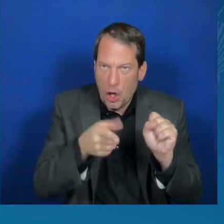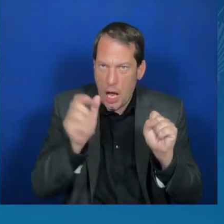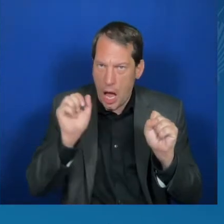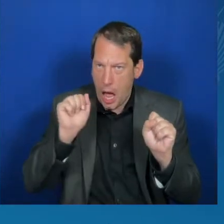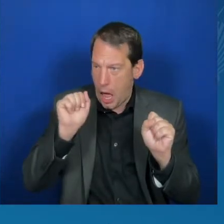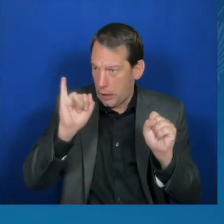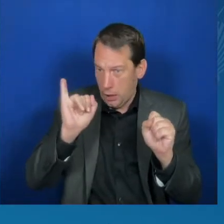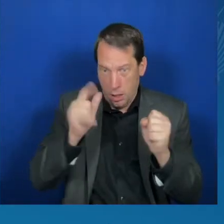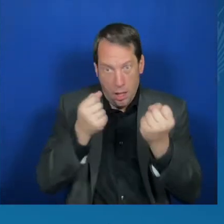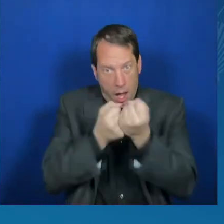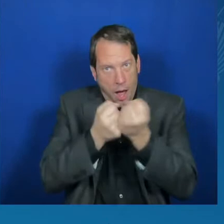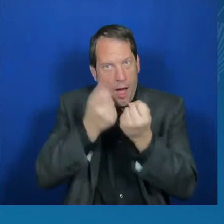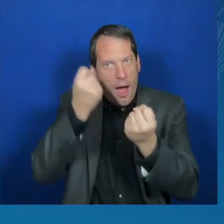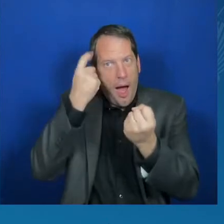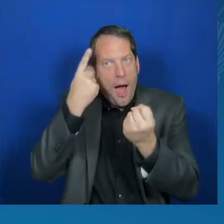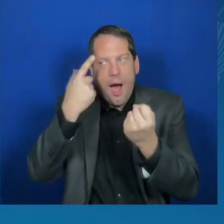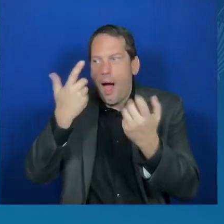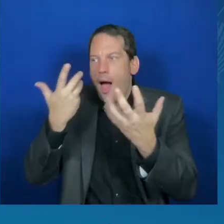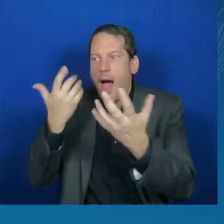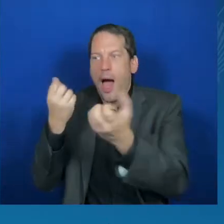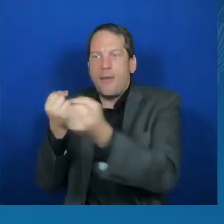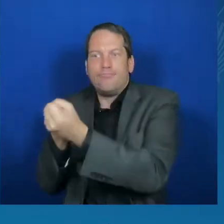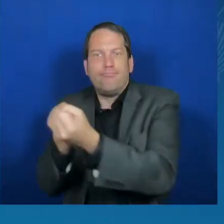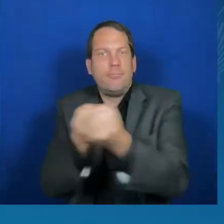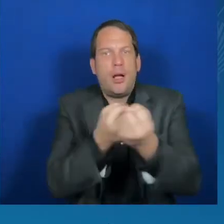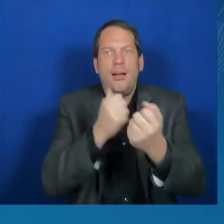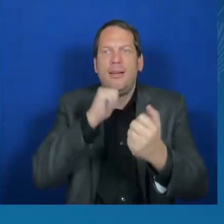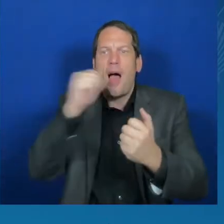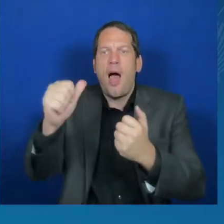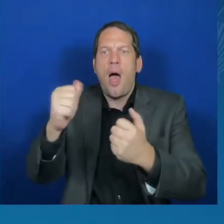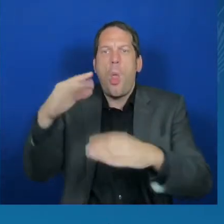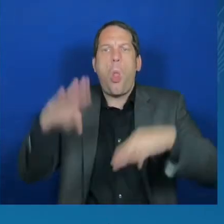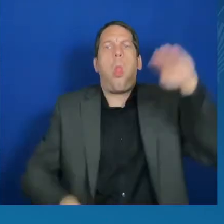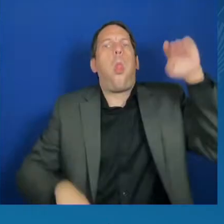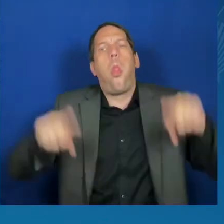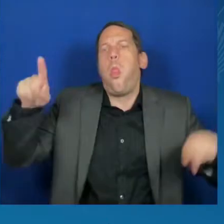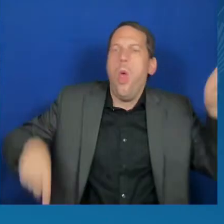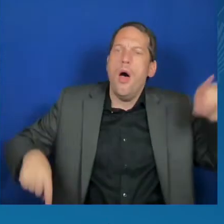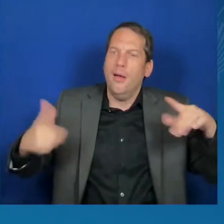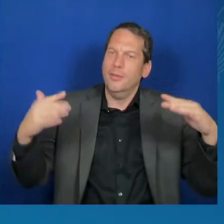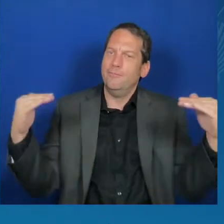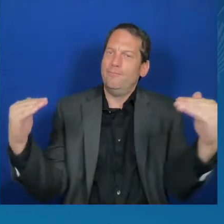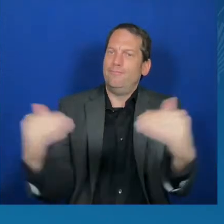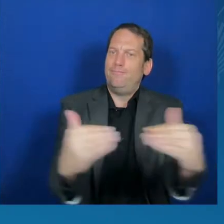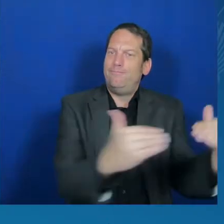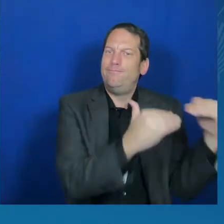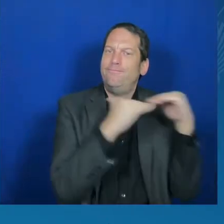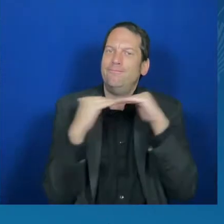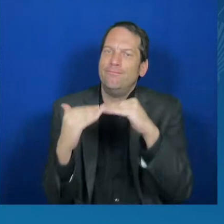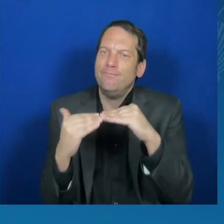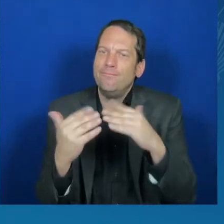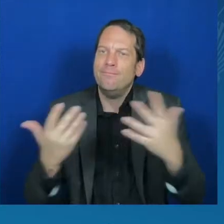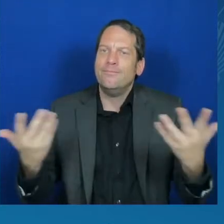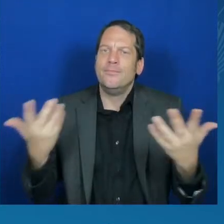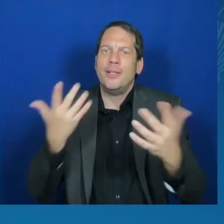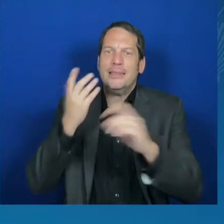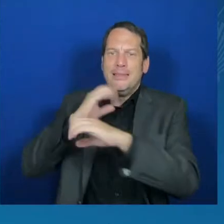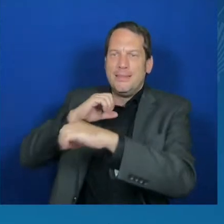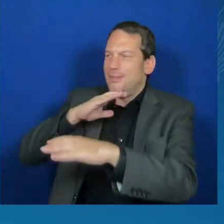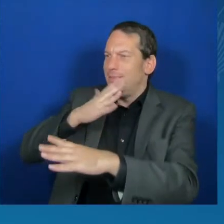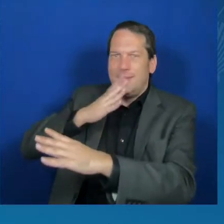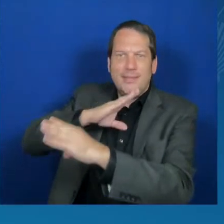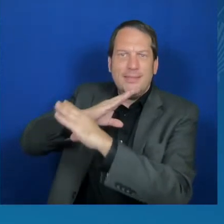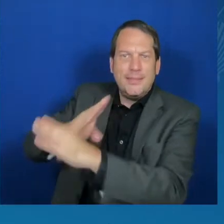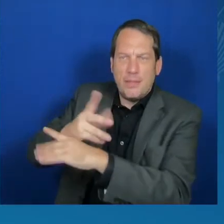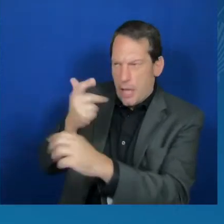including deep fakes, data privacy violations, and algorithmic discrimination. And then